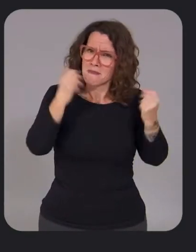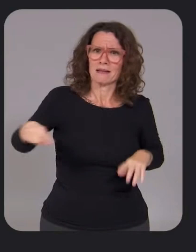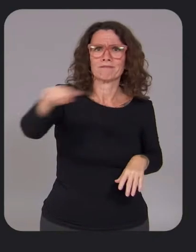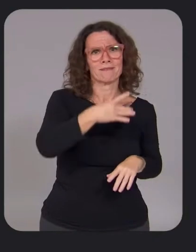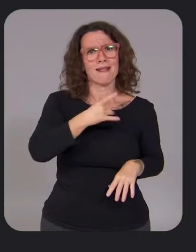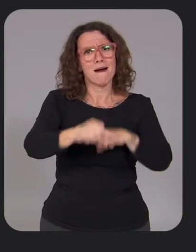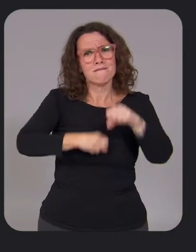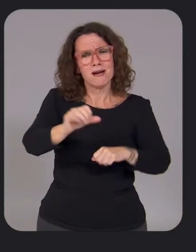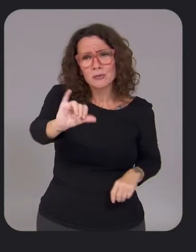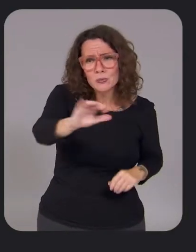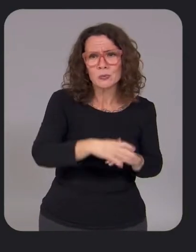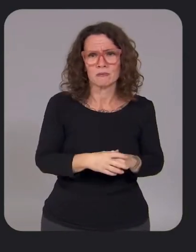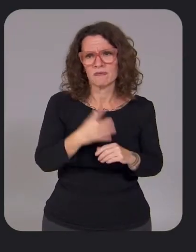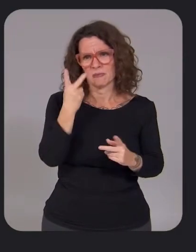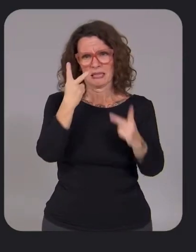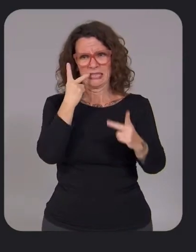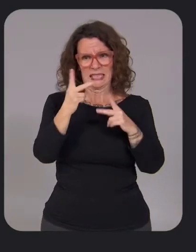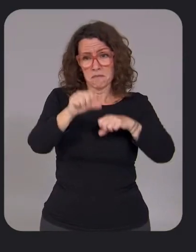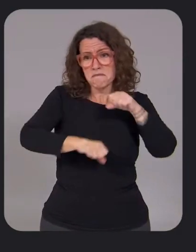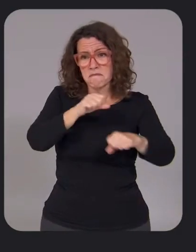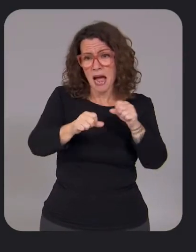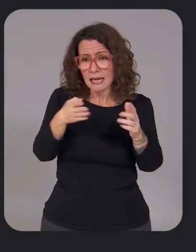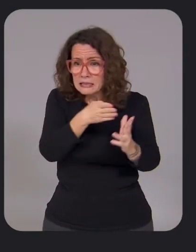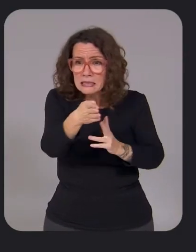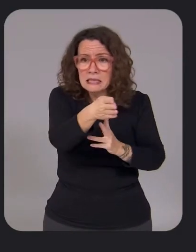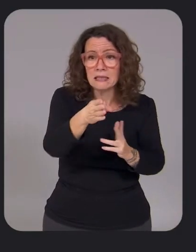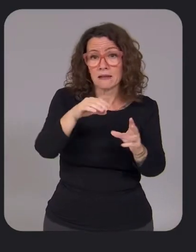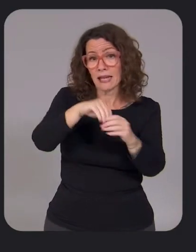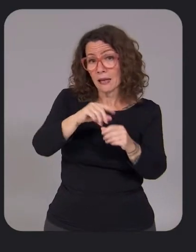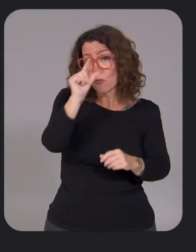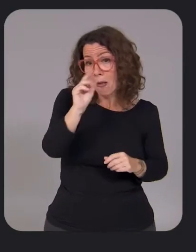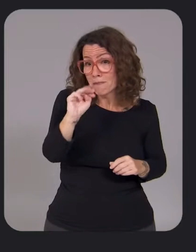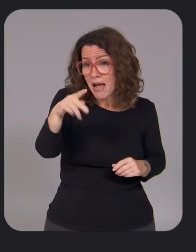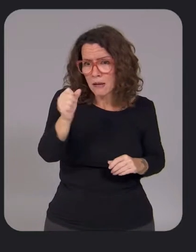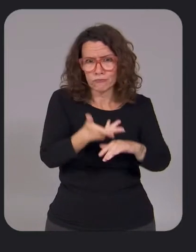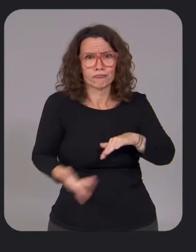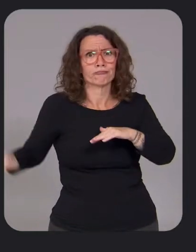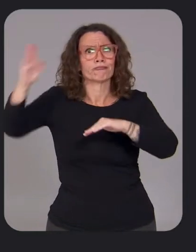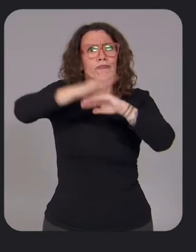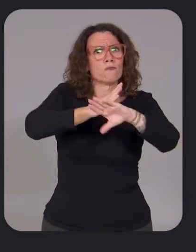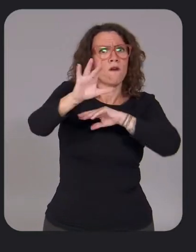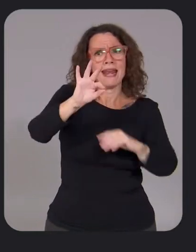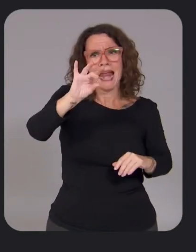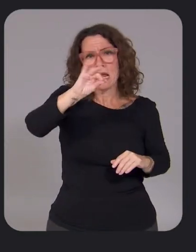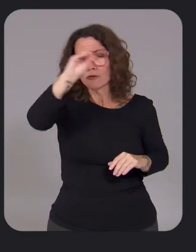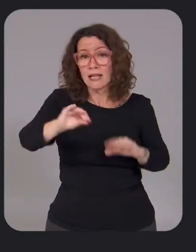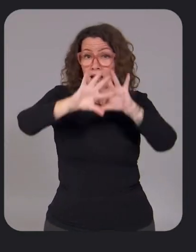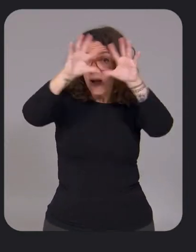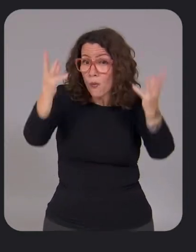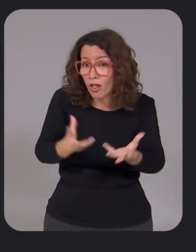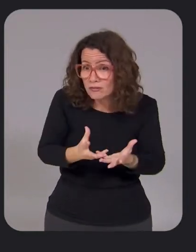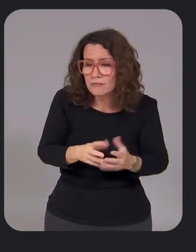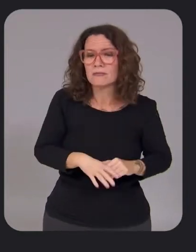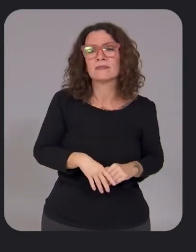we've seen biking directions on Google Maps increase by up to 98 percent in cities around the world. That's why we're taking steps to make it easier